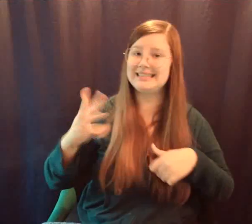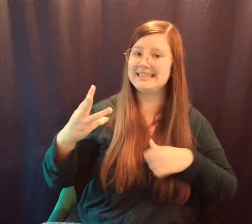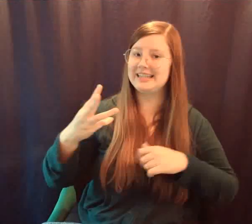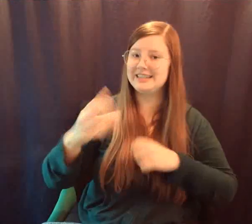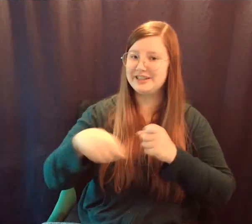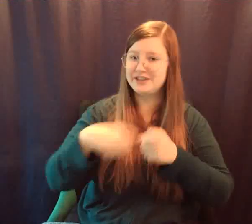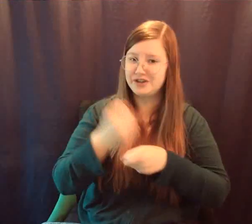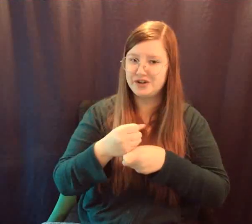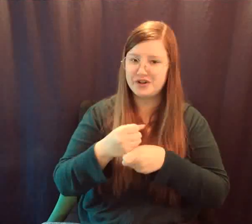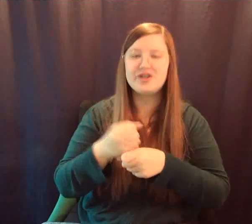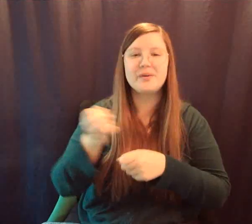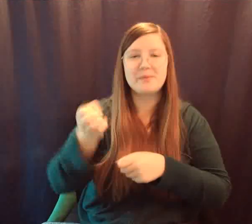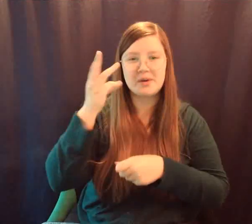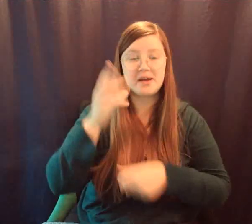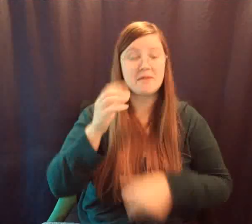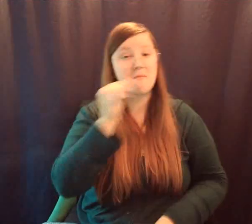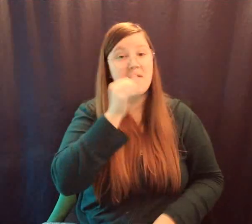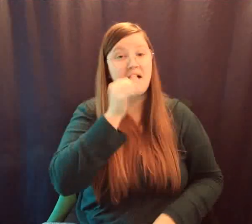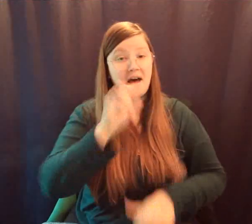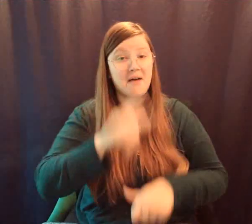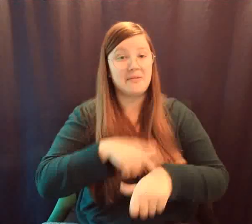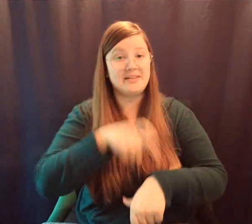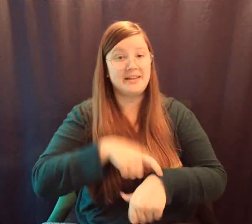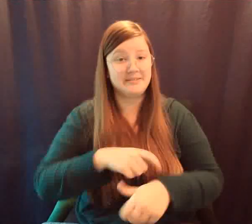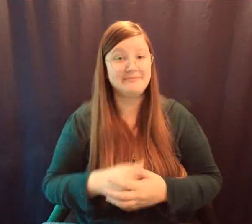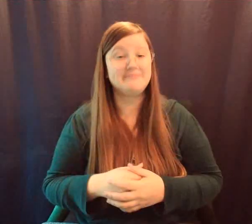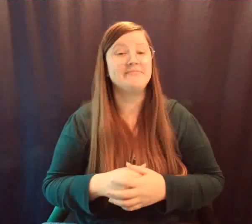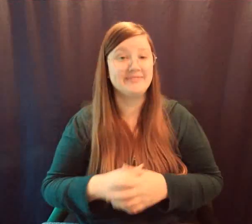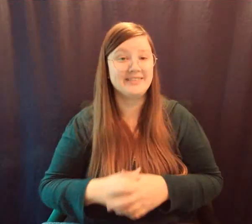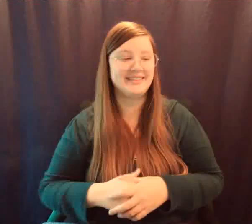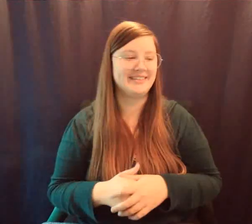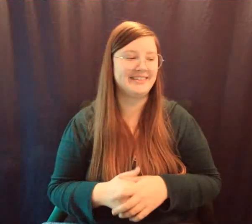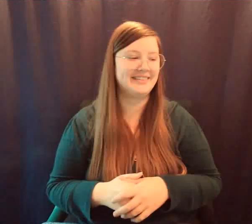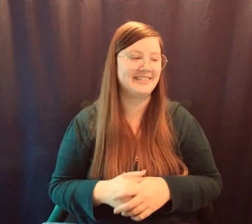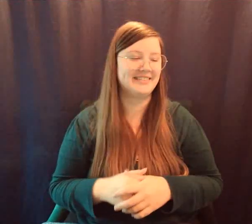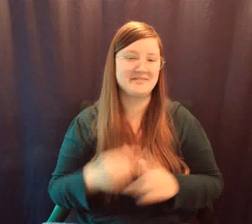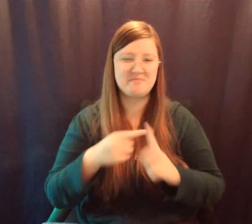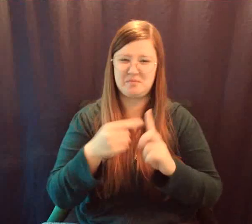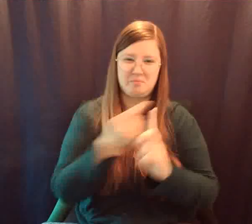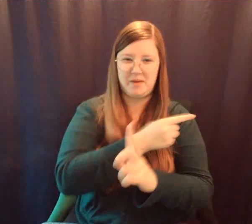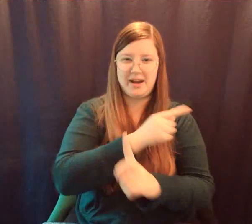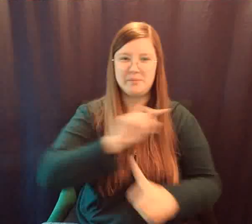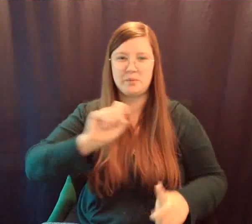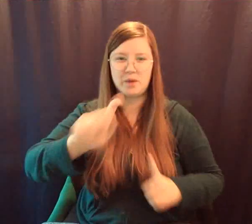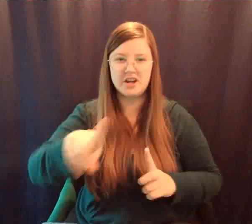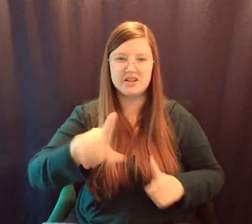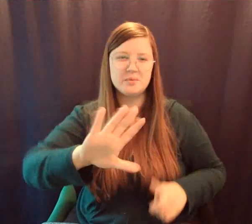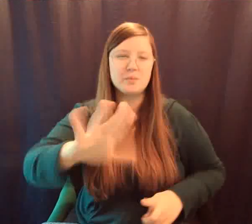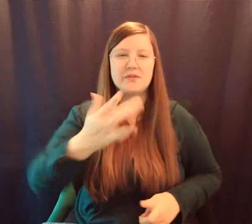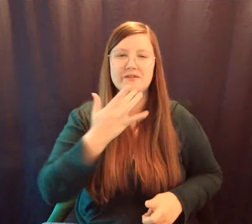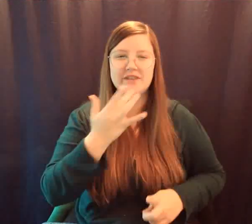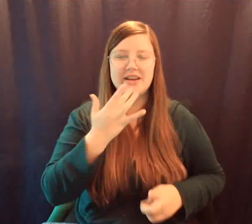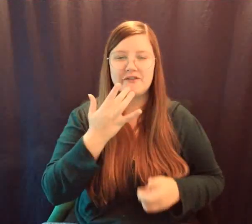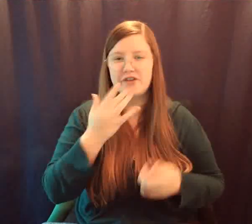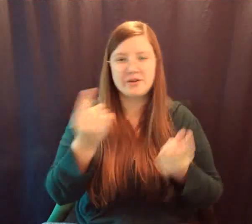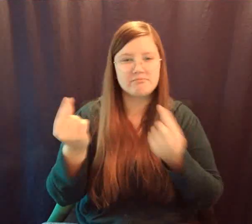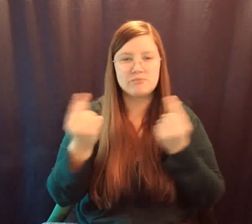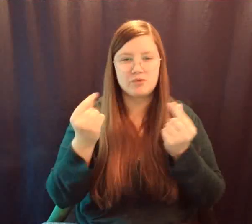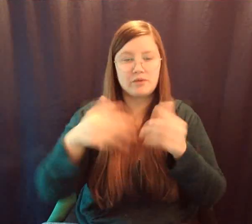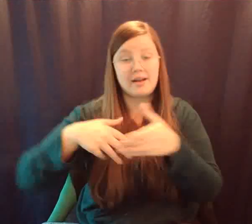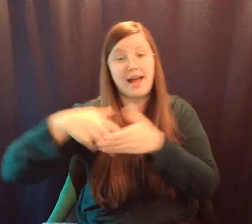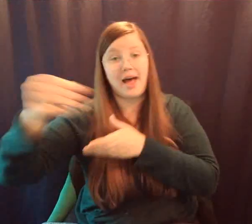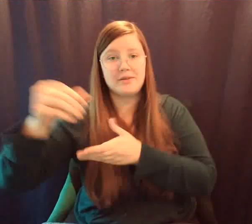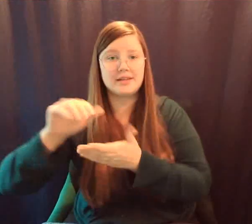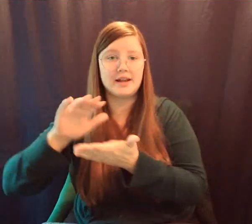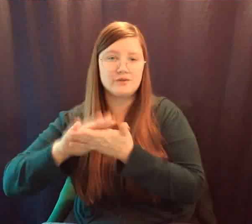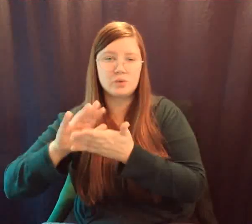Woodway. Wow, that's a long time. Random question. What's your favorite activity outside of school